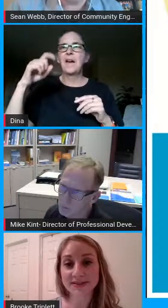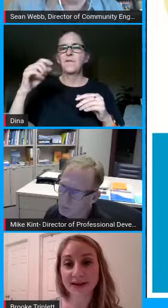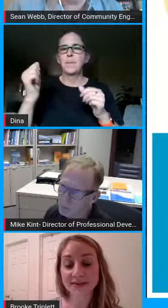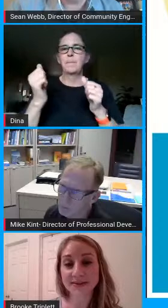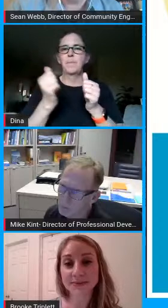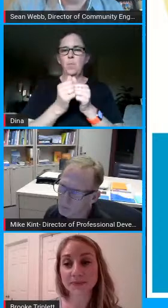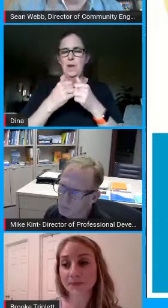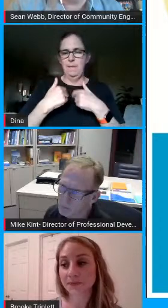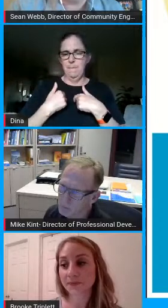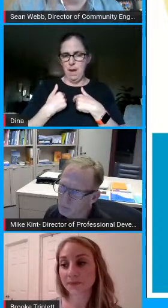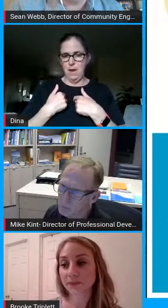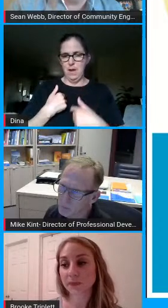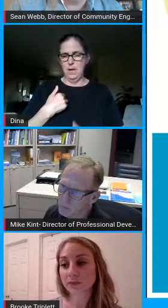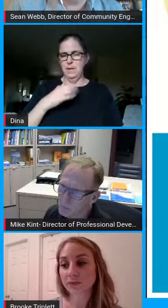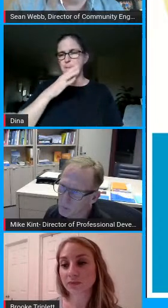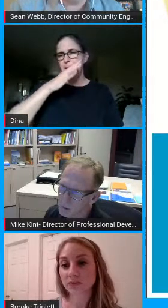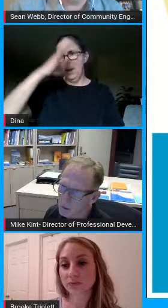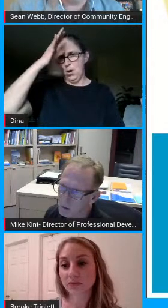distribution sites